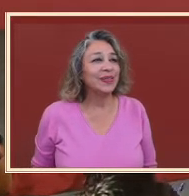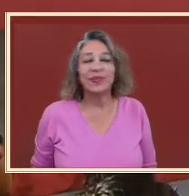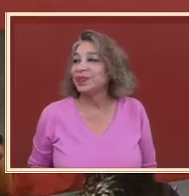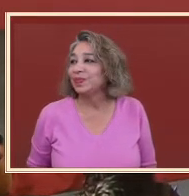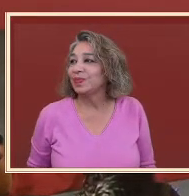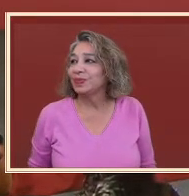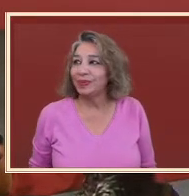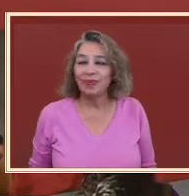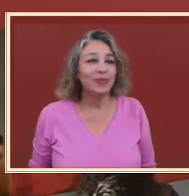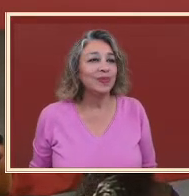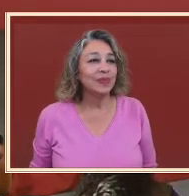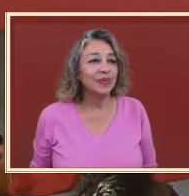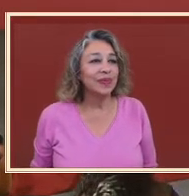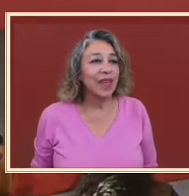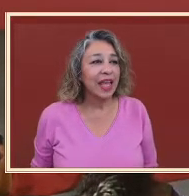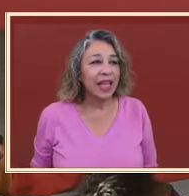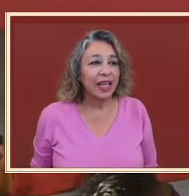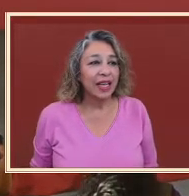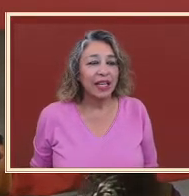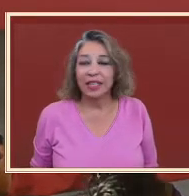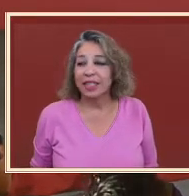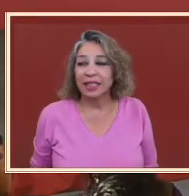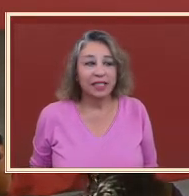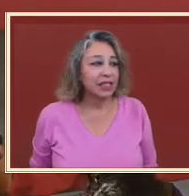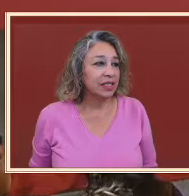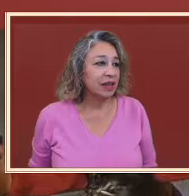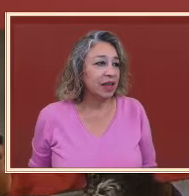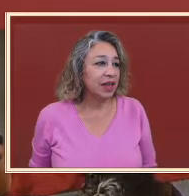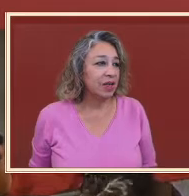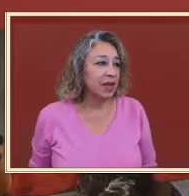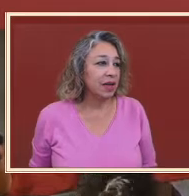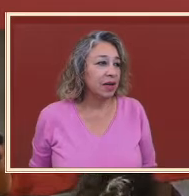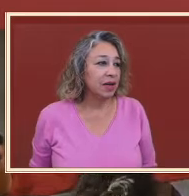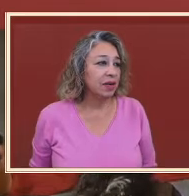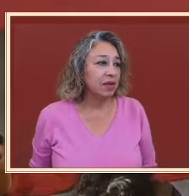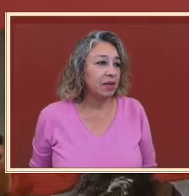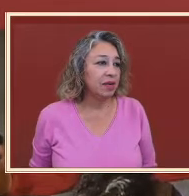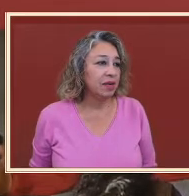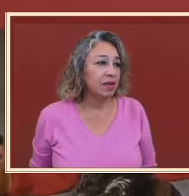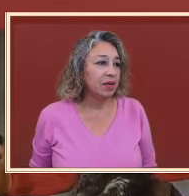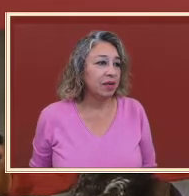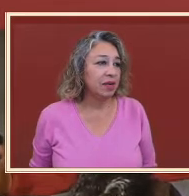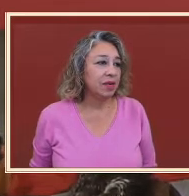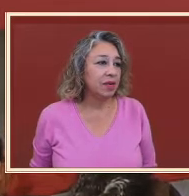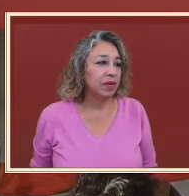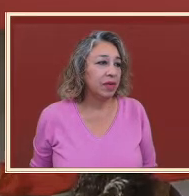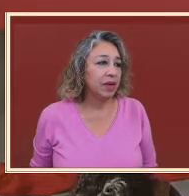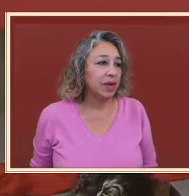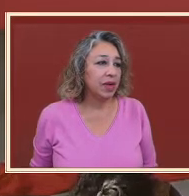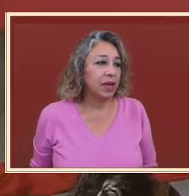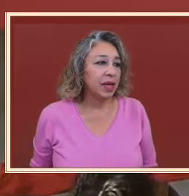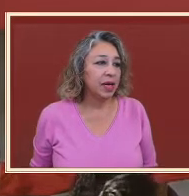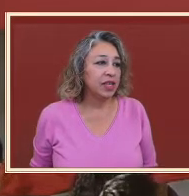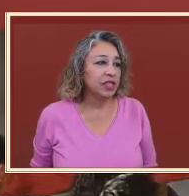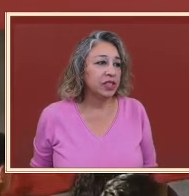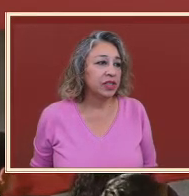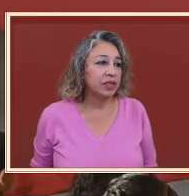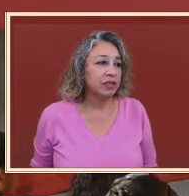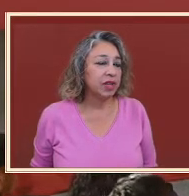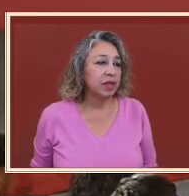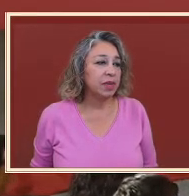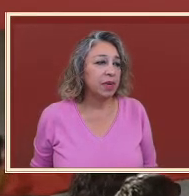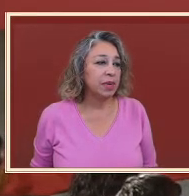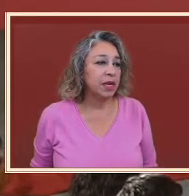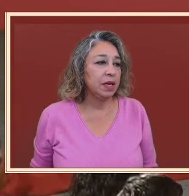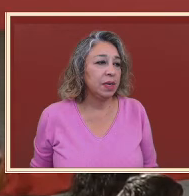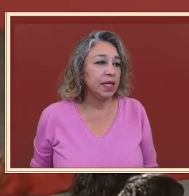so here we go and I shall turn